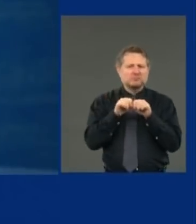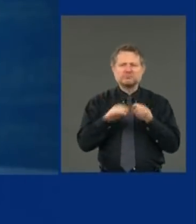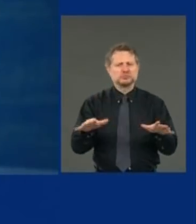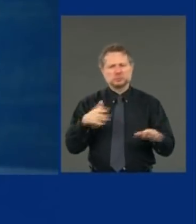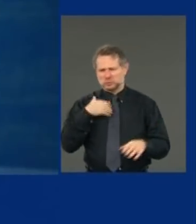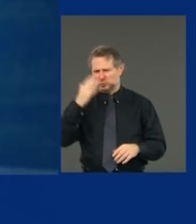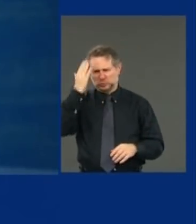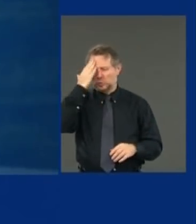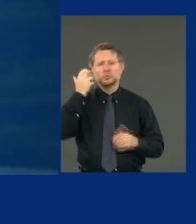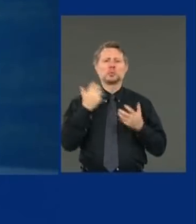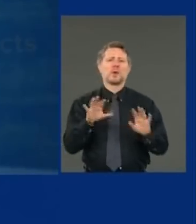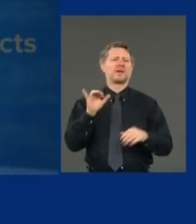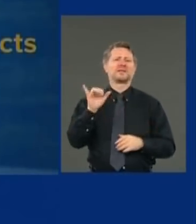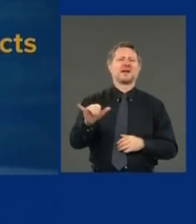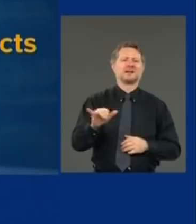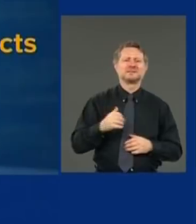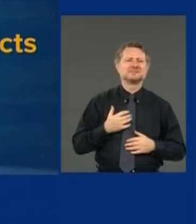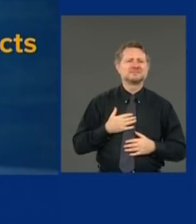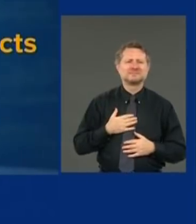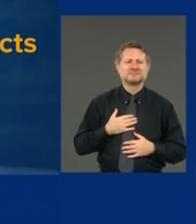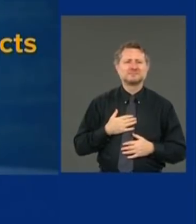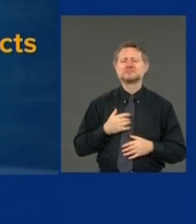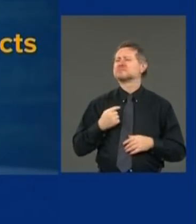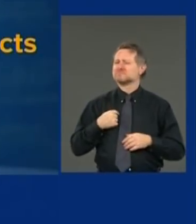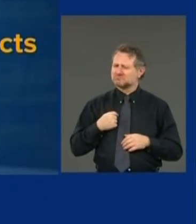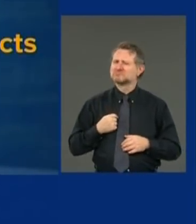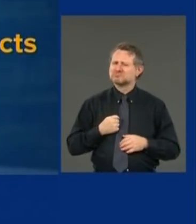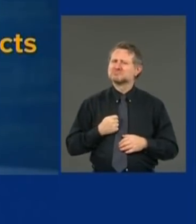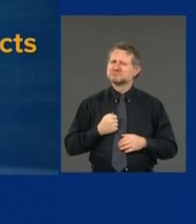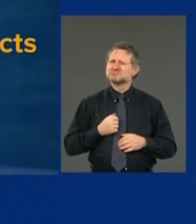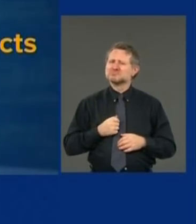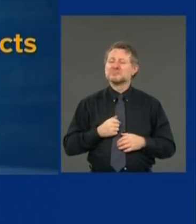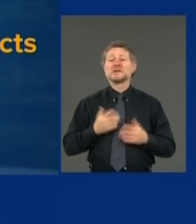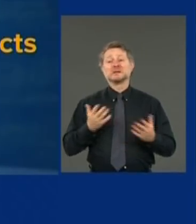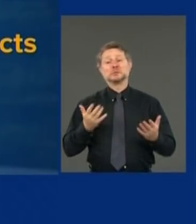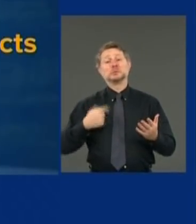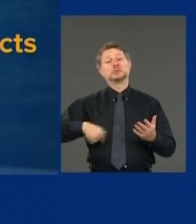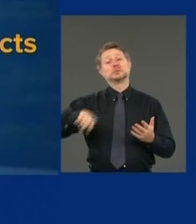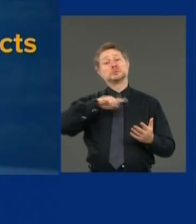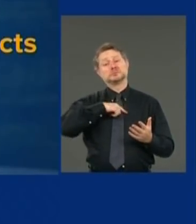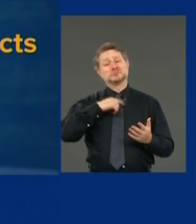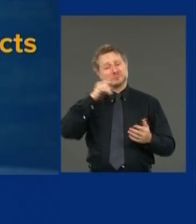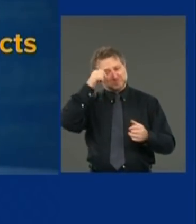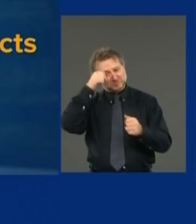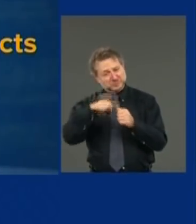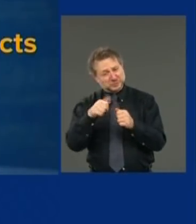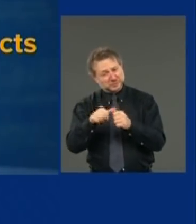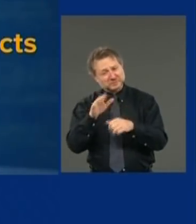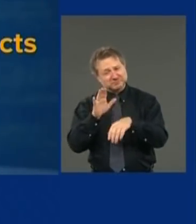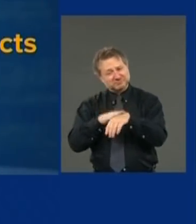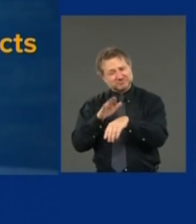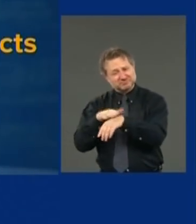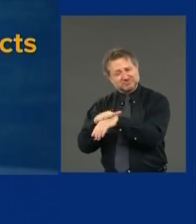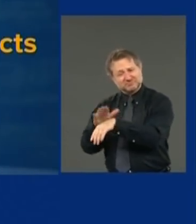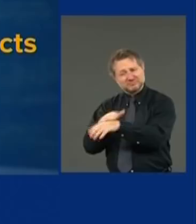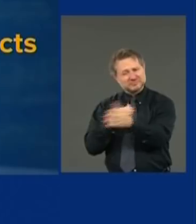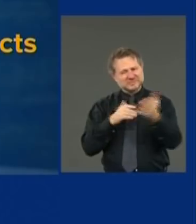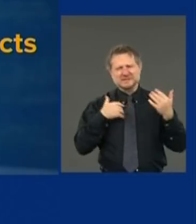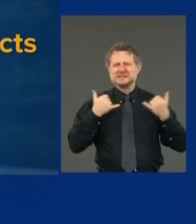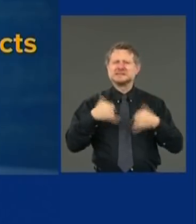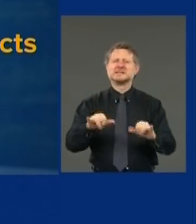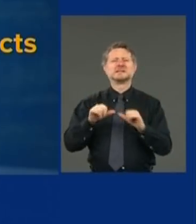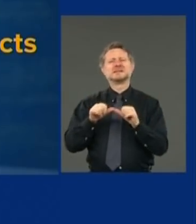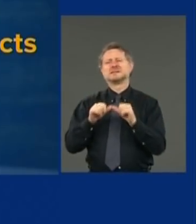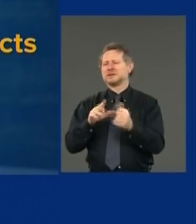or cluster or worse, frankly. And remember, we are still learning about